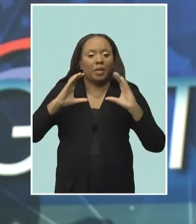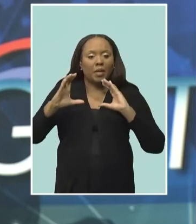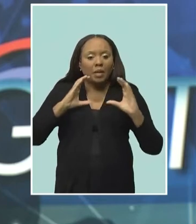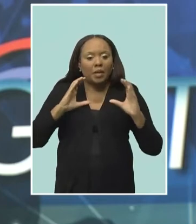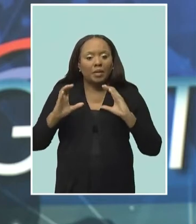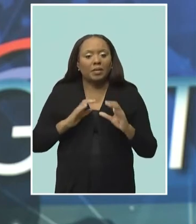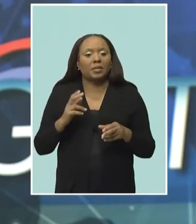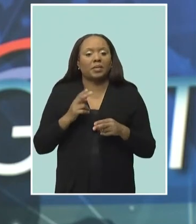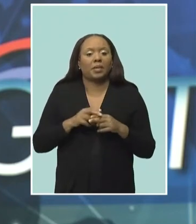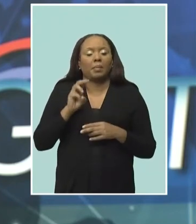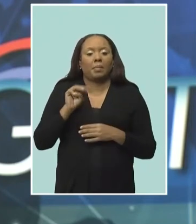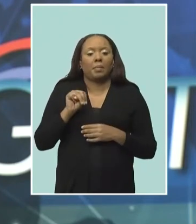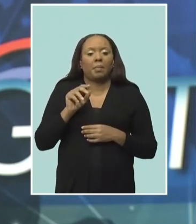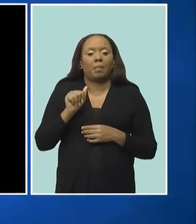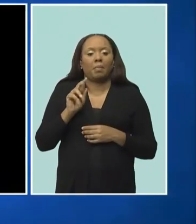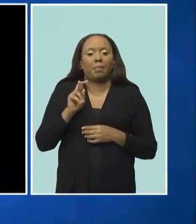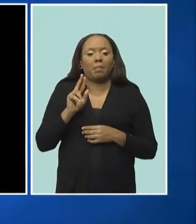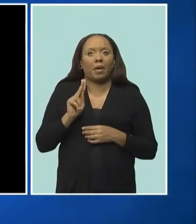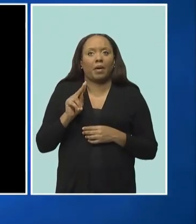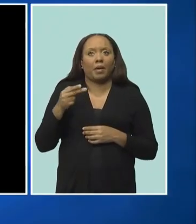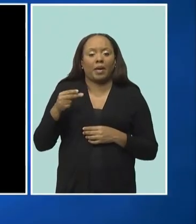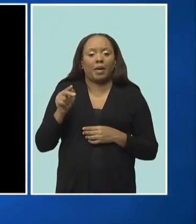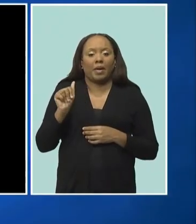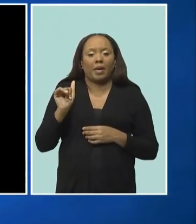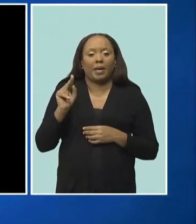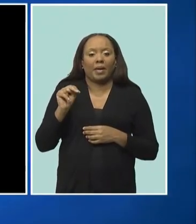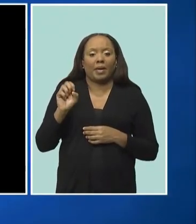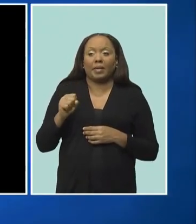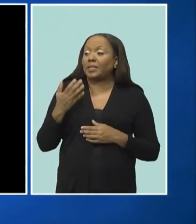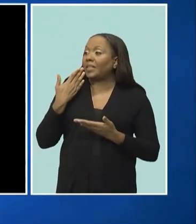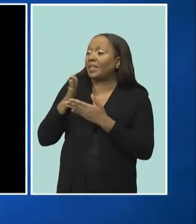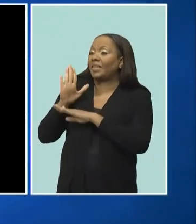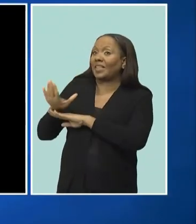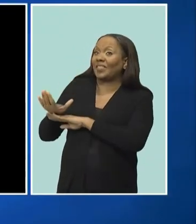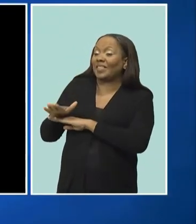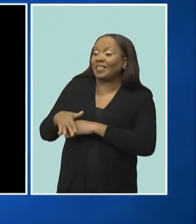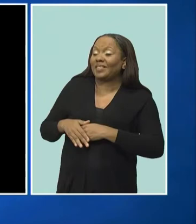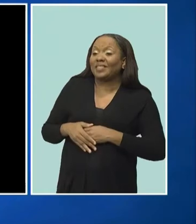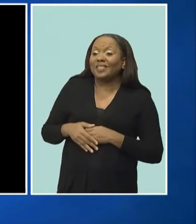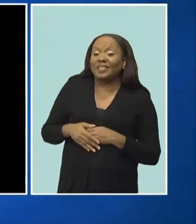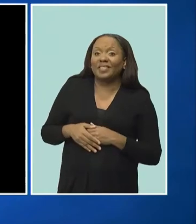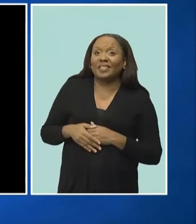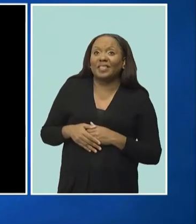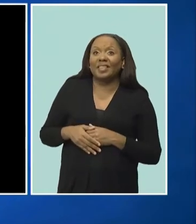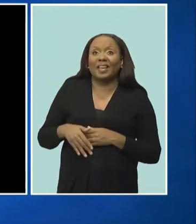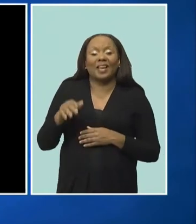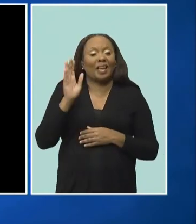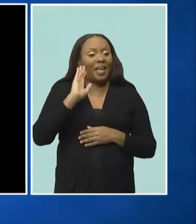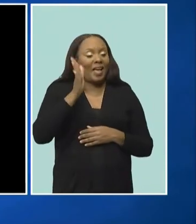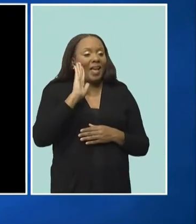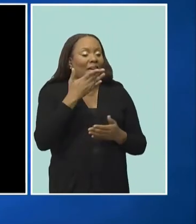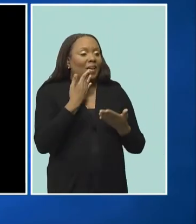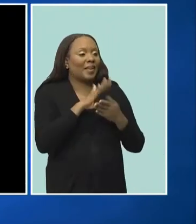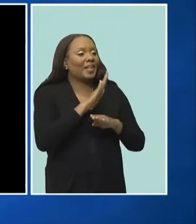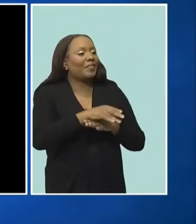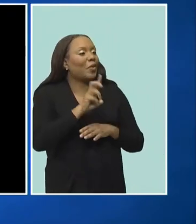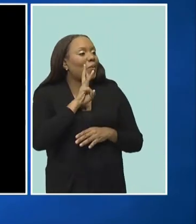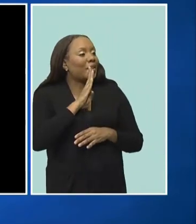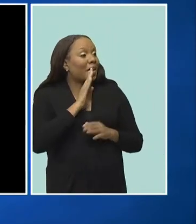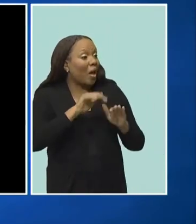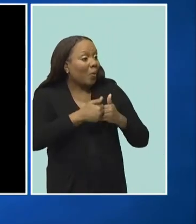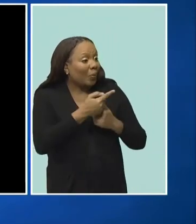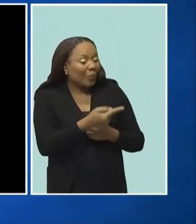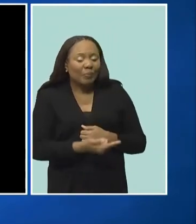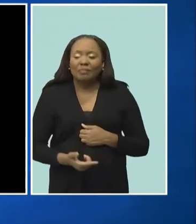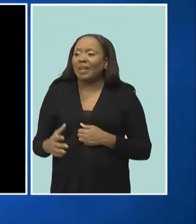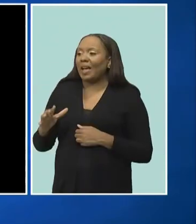Owners of Public Transport, Mark Haynes. Good evening to you, Mr. Haynes. Yes, good evening, Wendy. How are you? I am